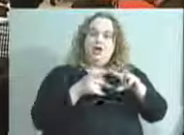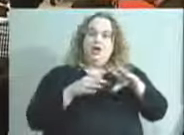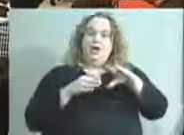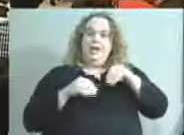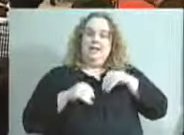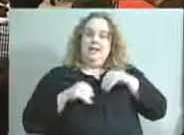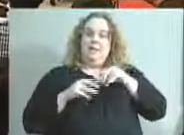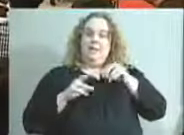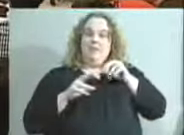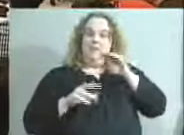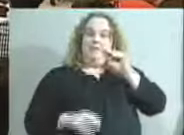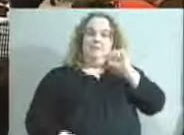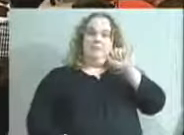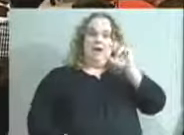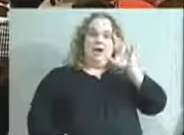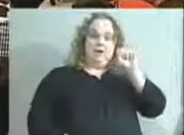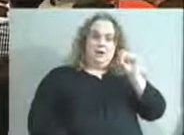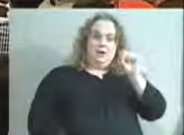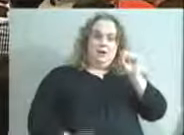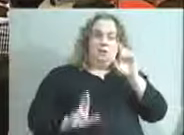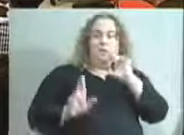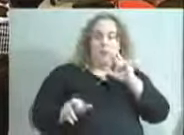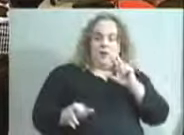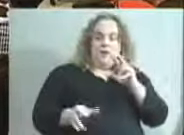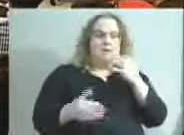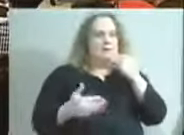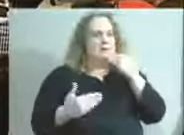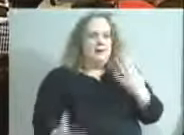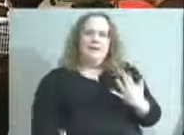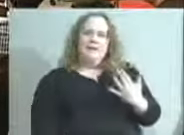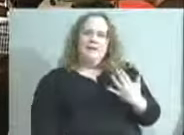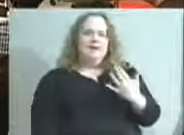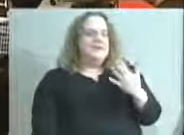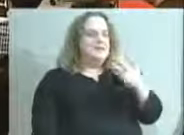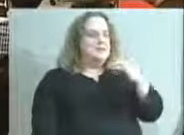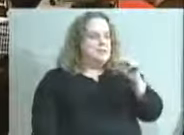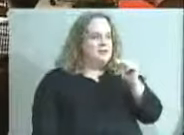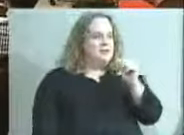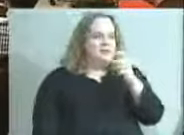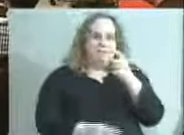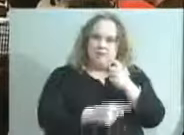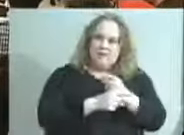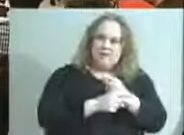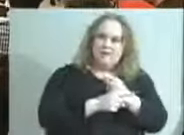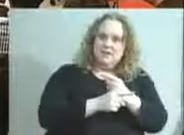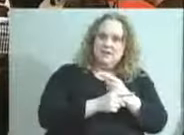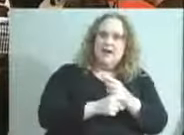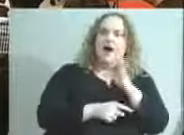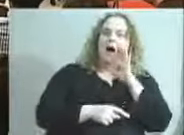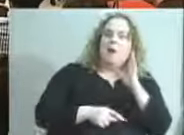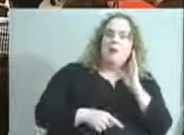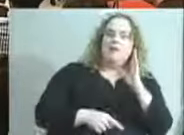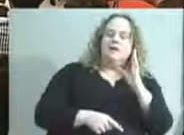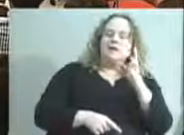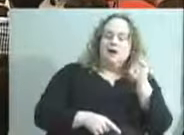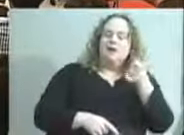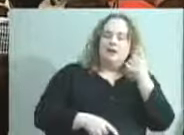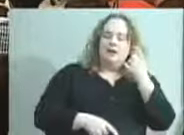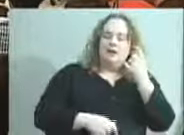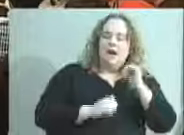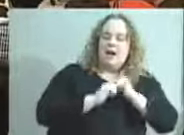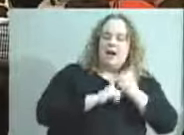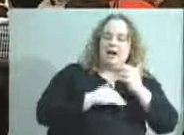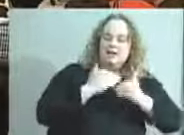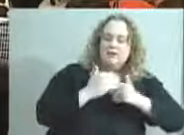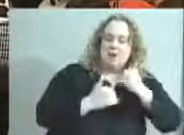seconds it. All in favor? Aye. Thank you. I am going to get the hang of this one of these years. I'm